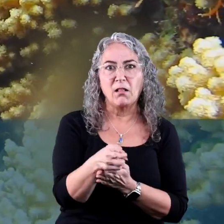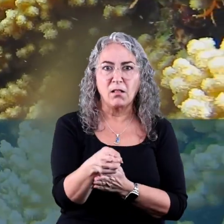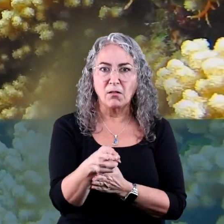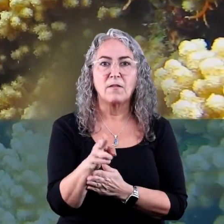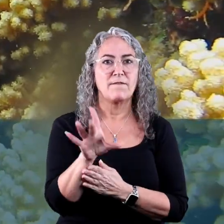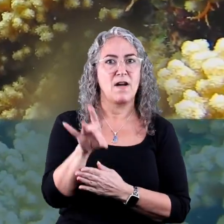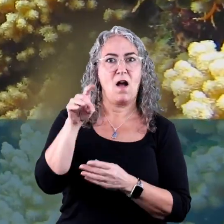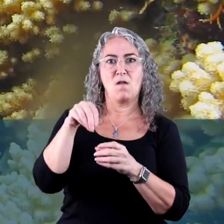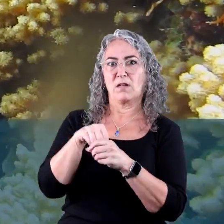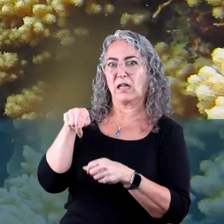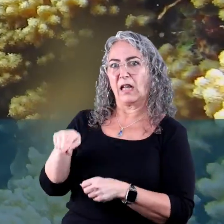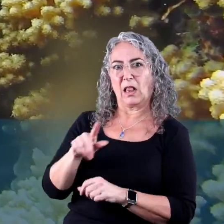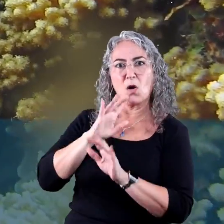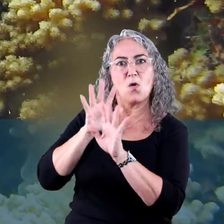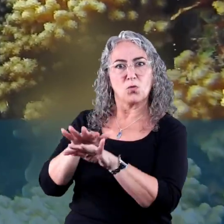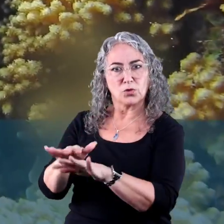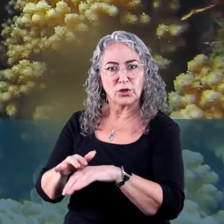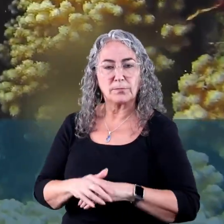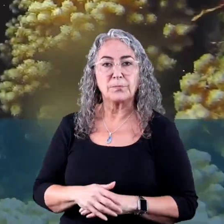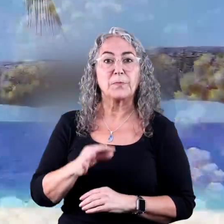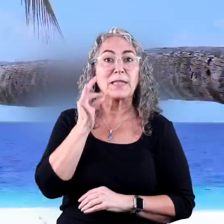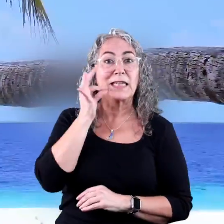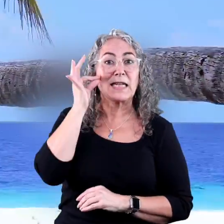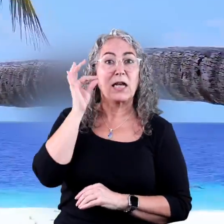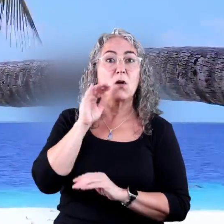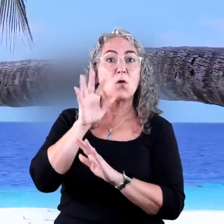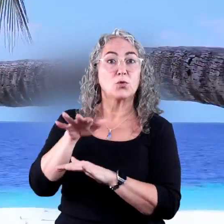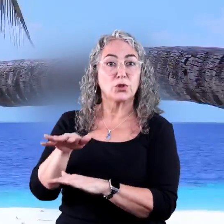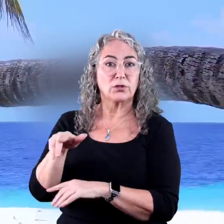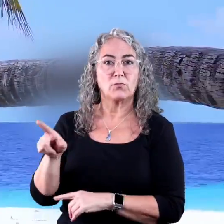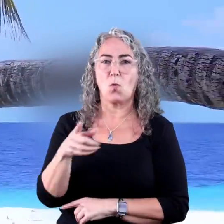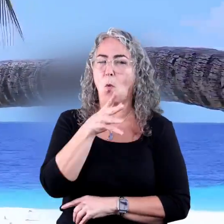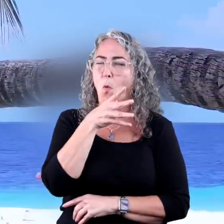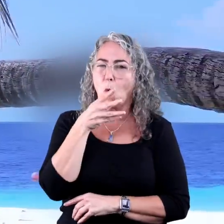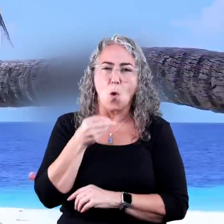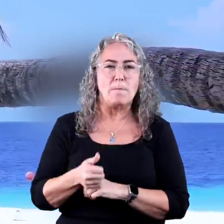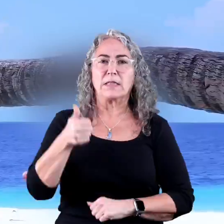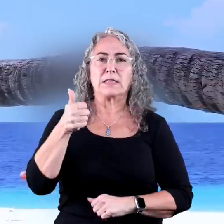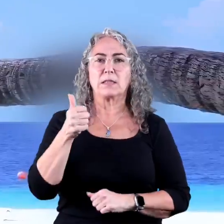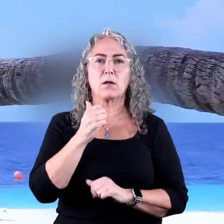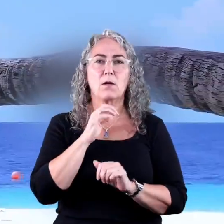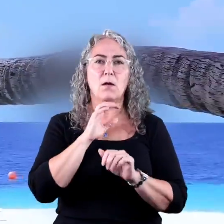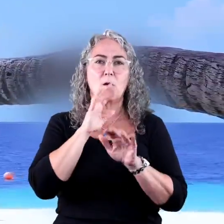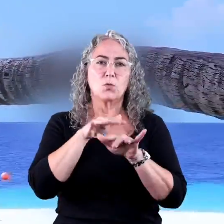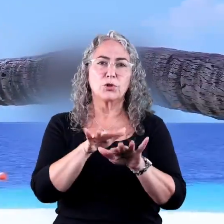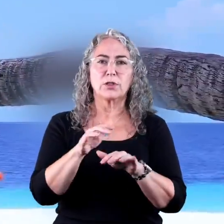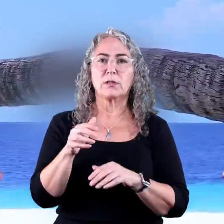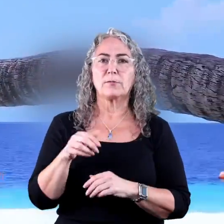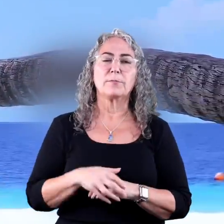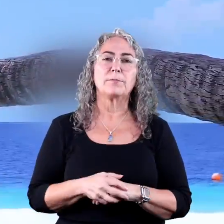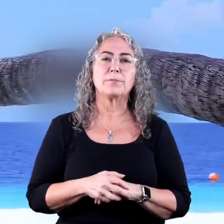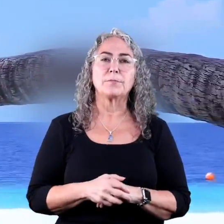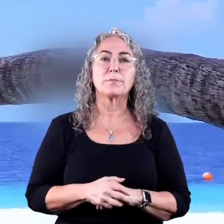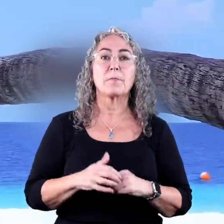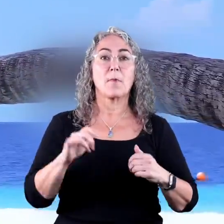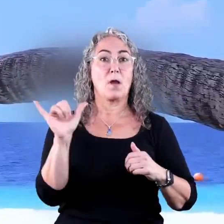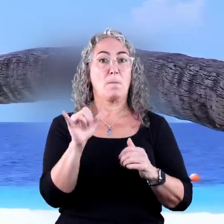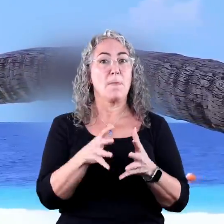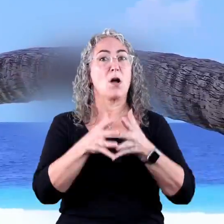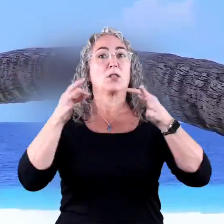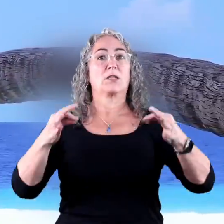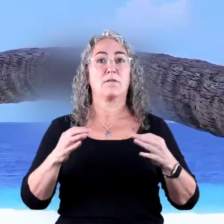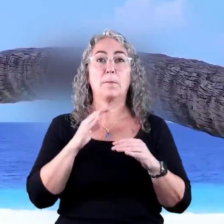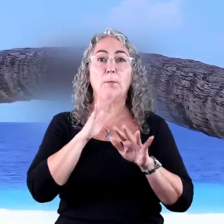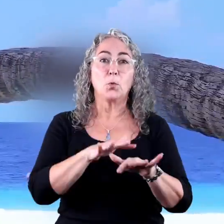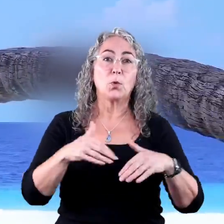also have been found in this ocean. The Indian Ocean is the warmest ocean of the five, so not